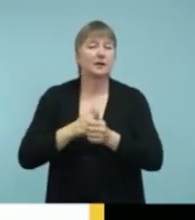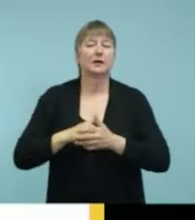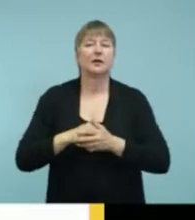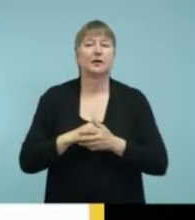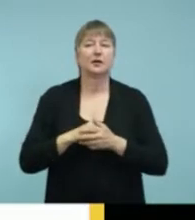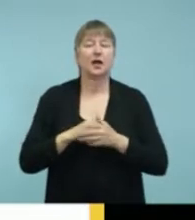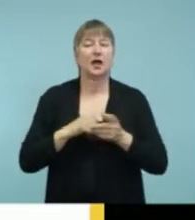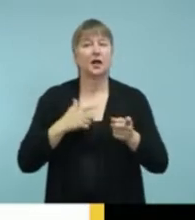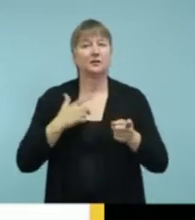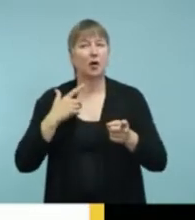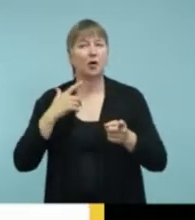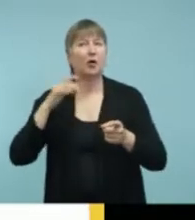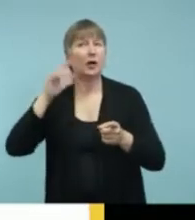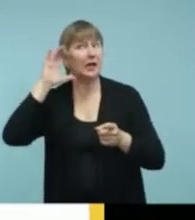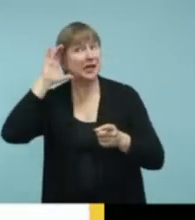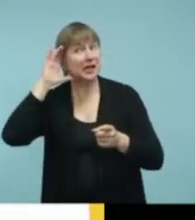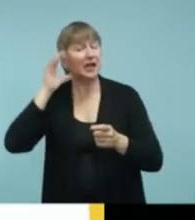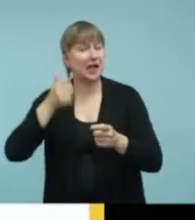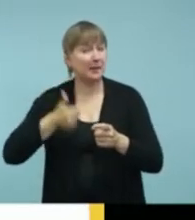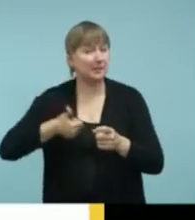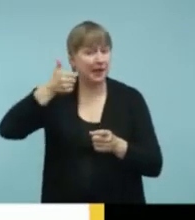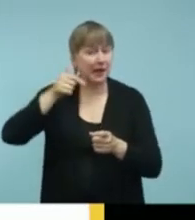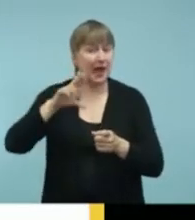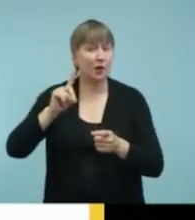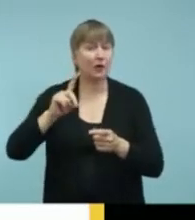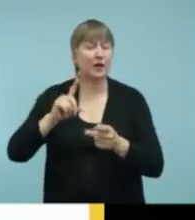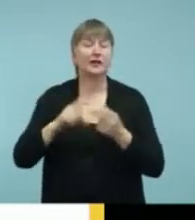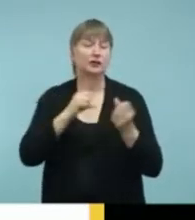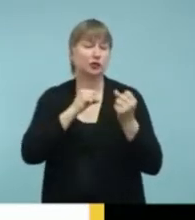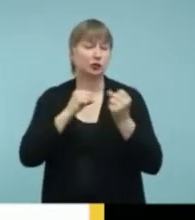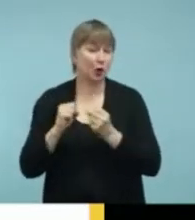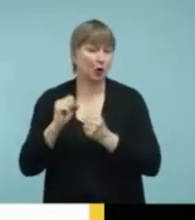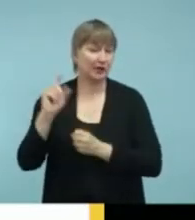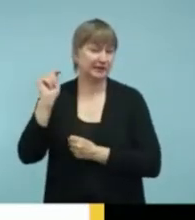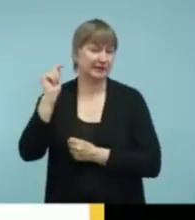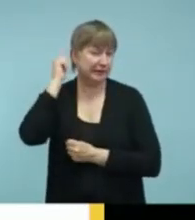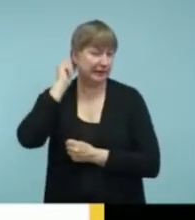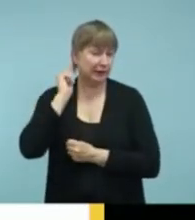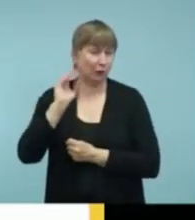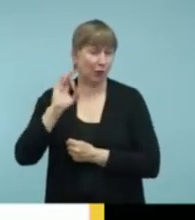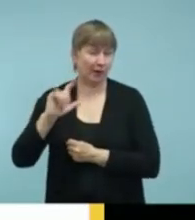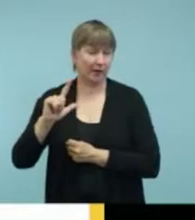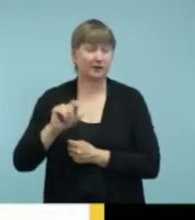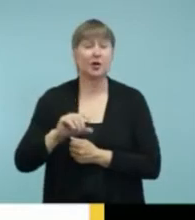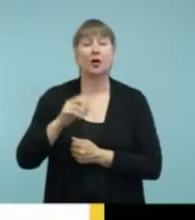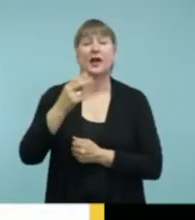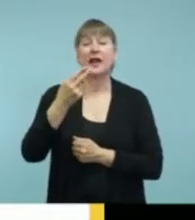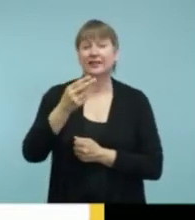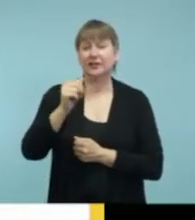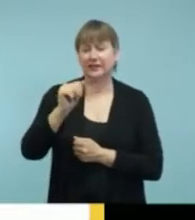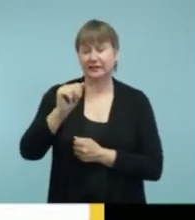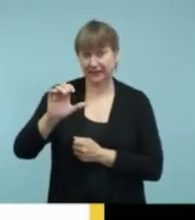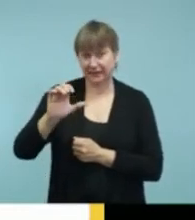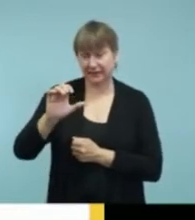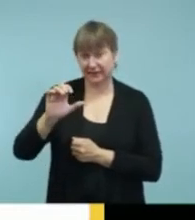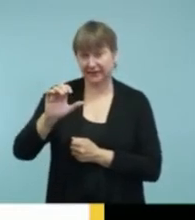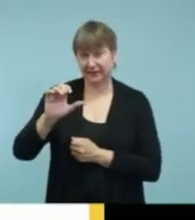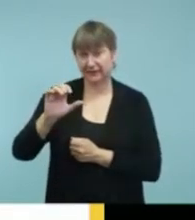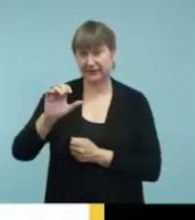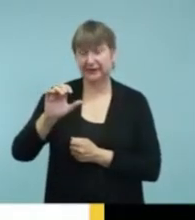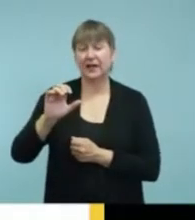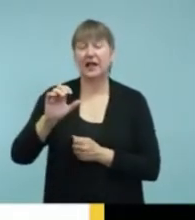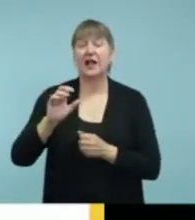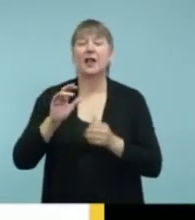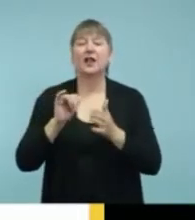loud and you're going to have a really strong telecoil. And so the HAC or the hearing aid compatibility rating